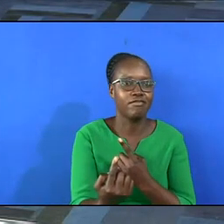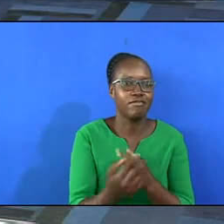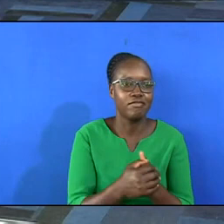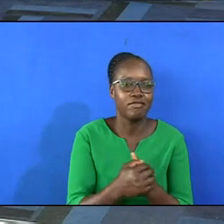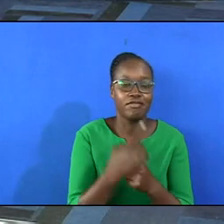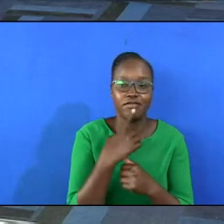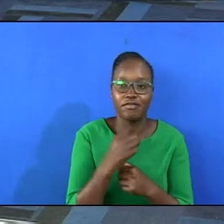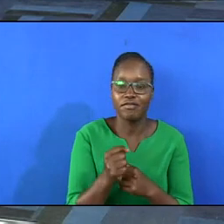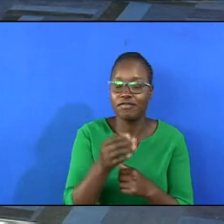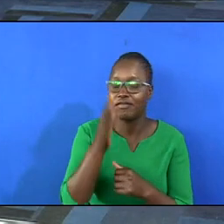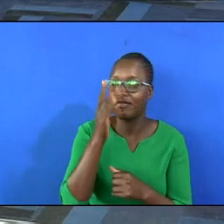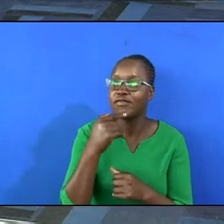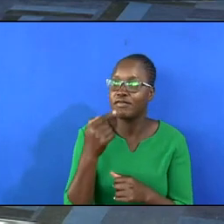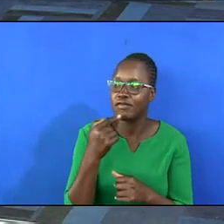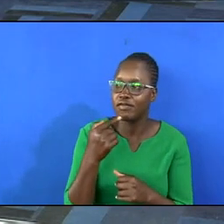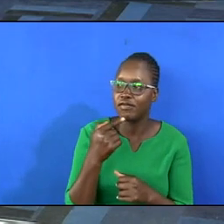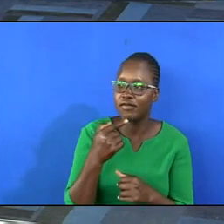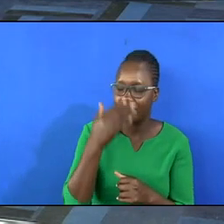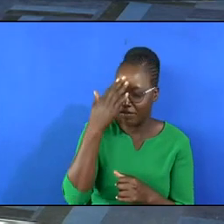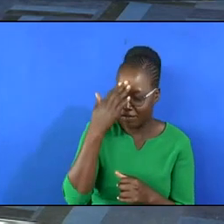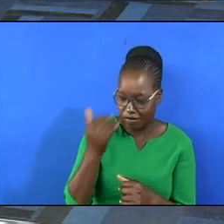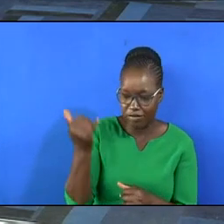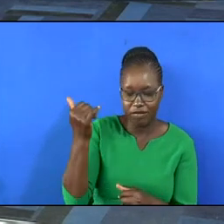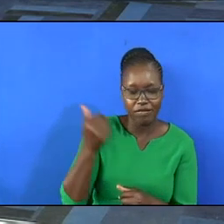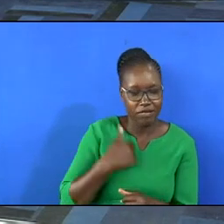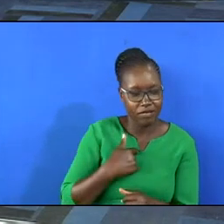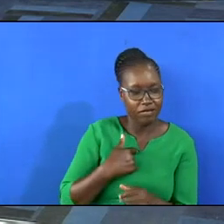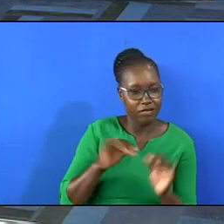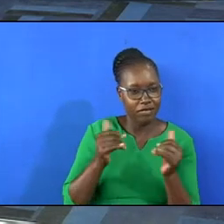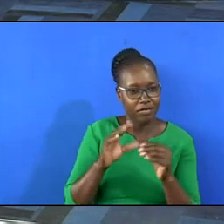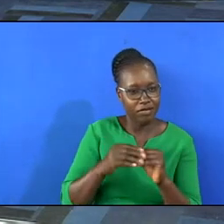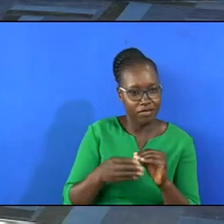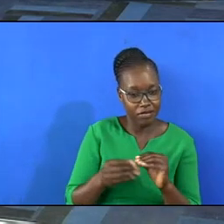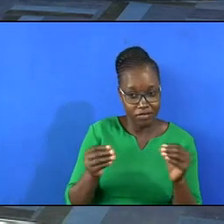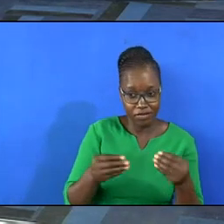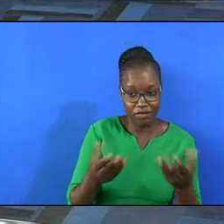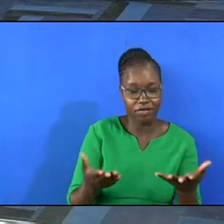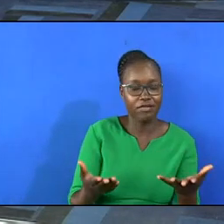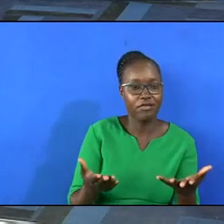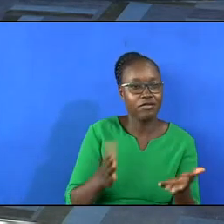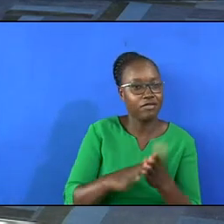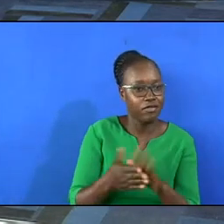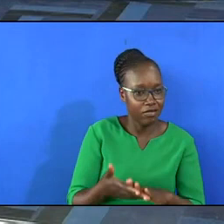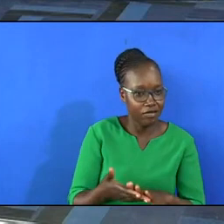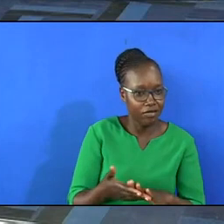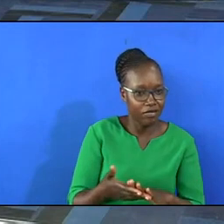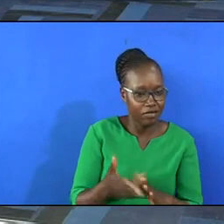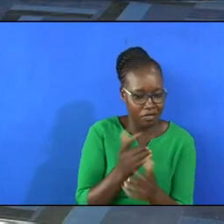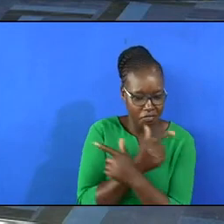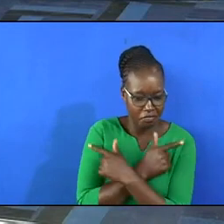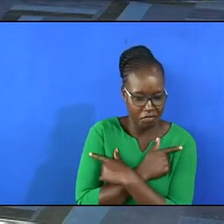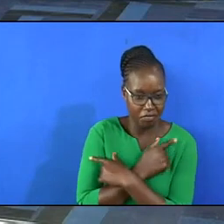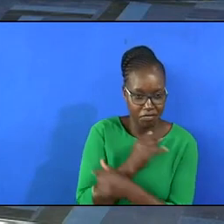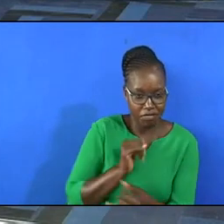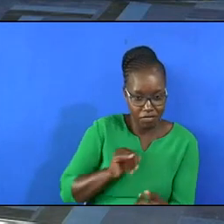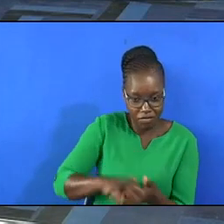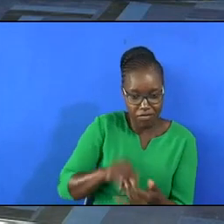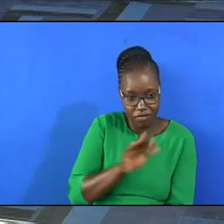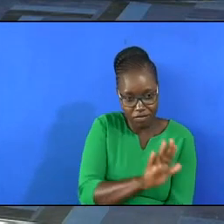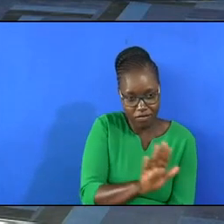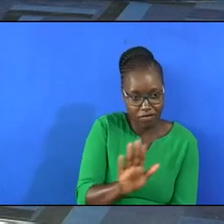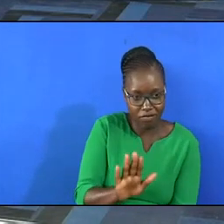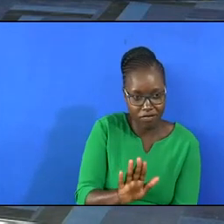so God is saying because of the new creation that I've made love your wives